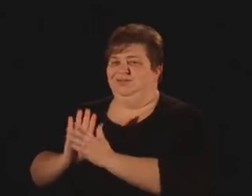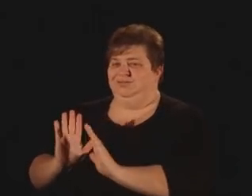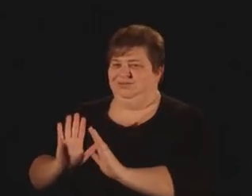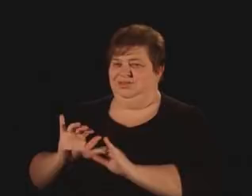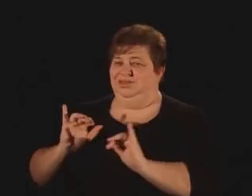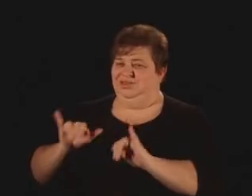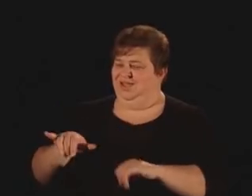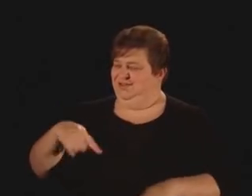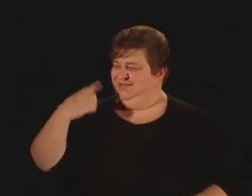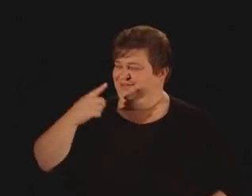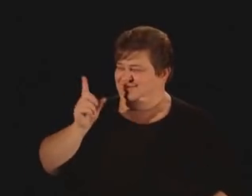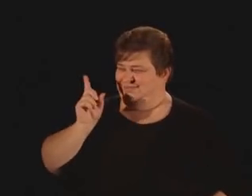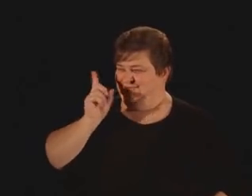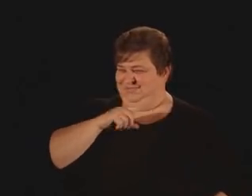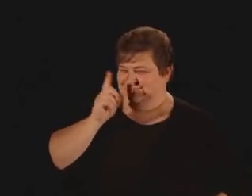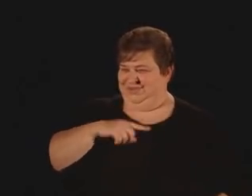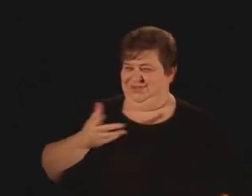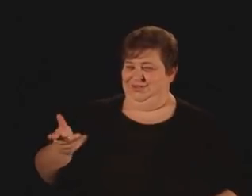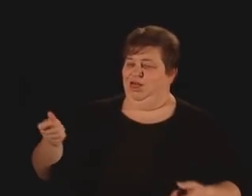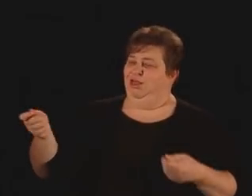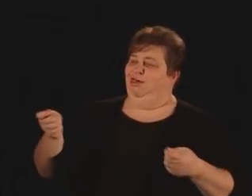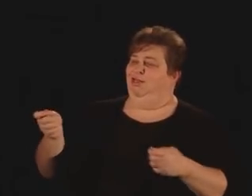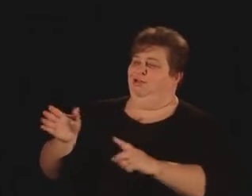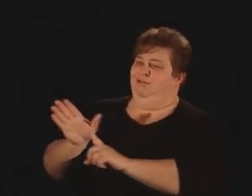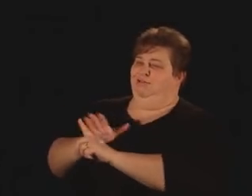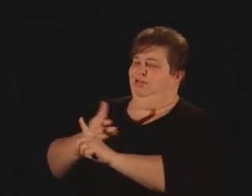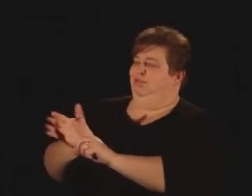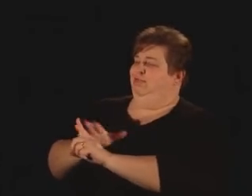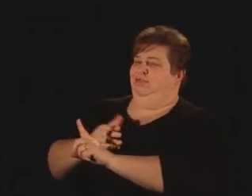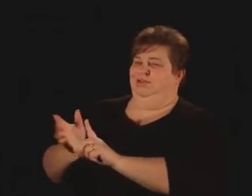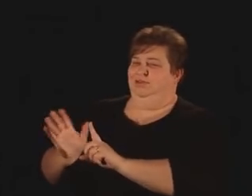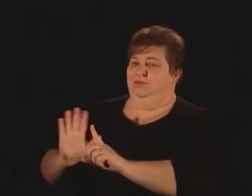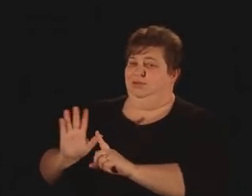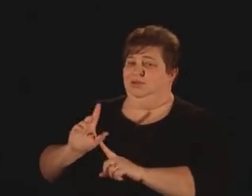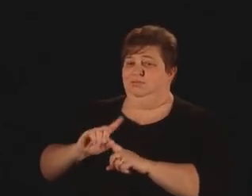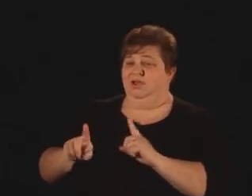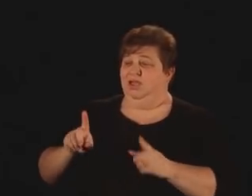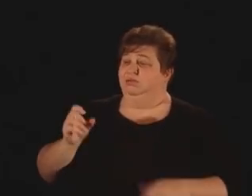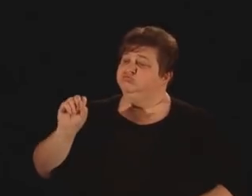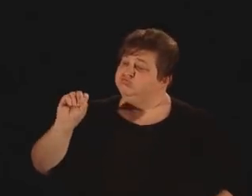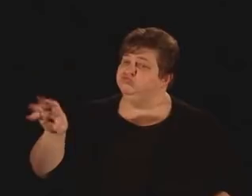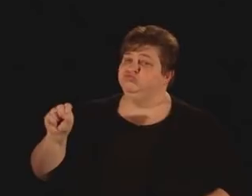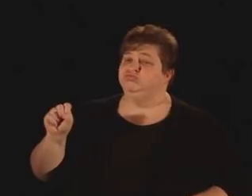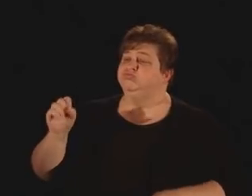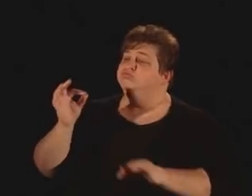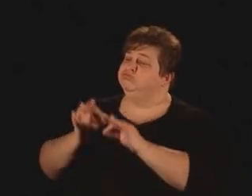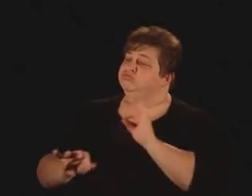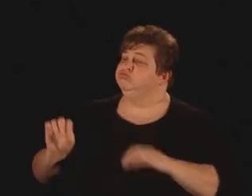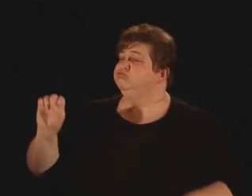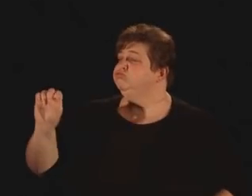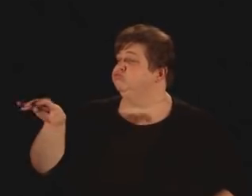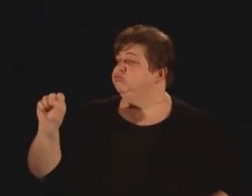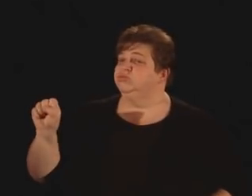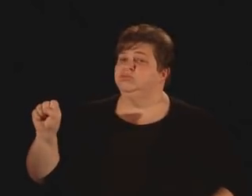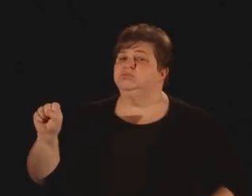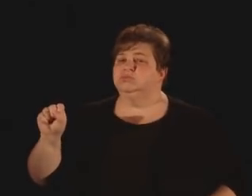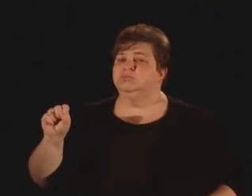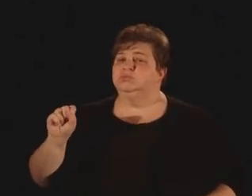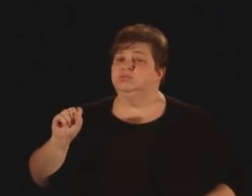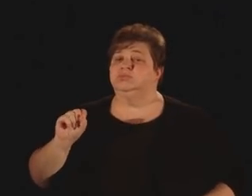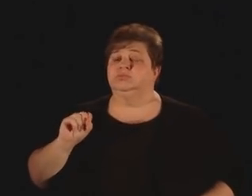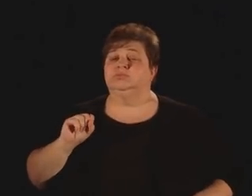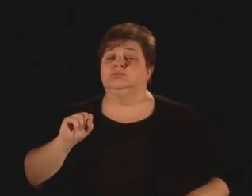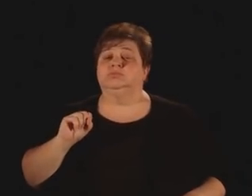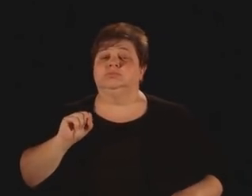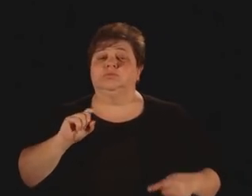sound phony and manipulative, while declarative facts seem to carry their own conviction. When you set out to